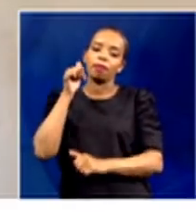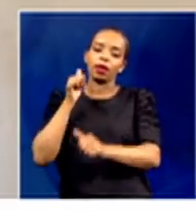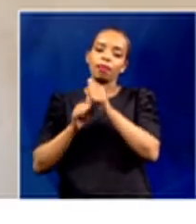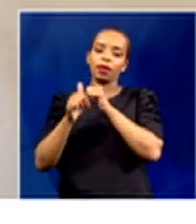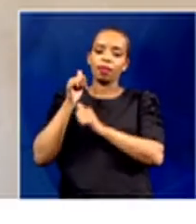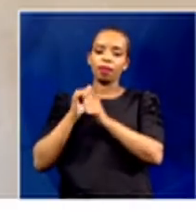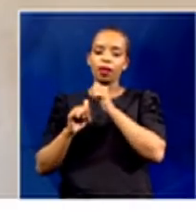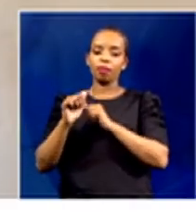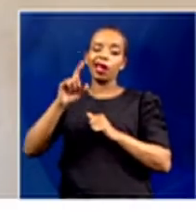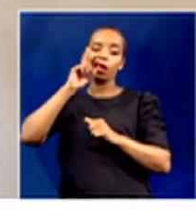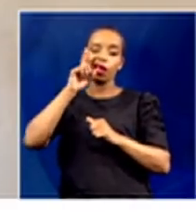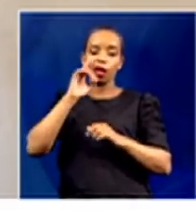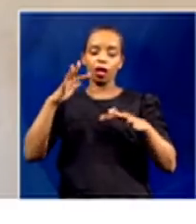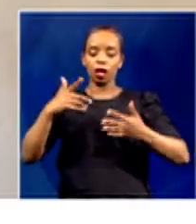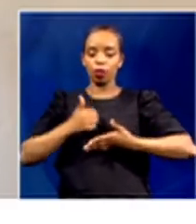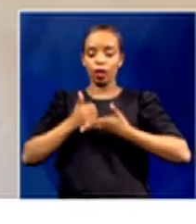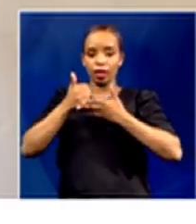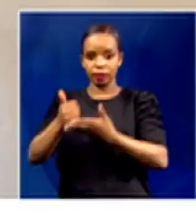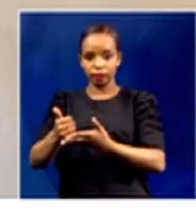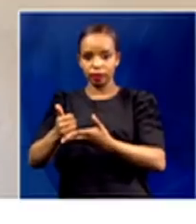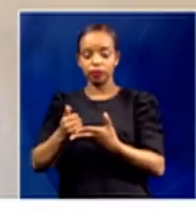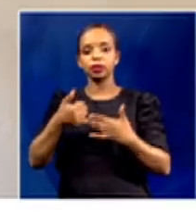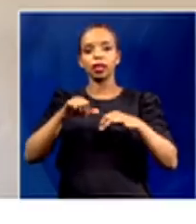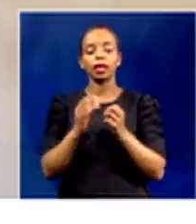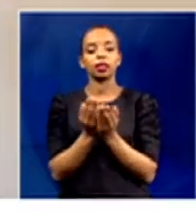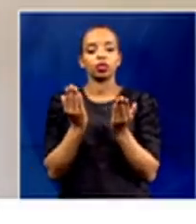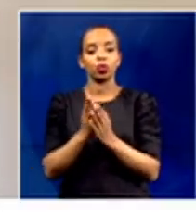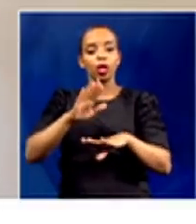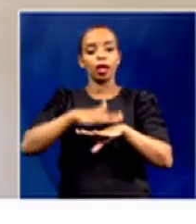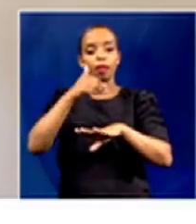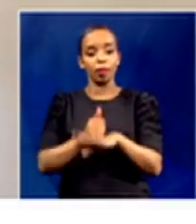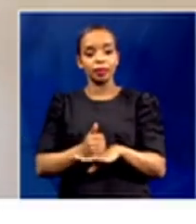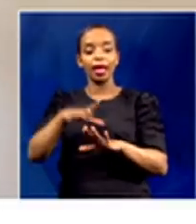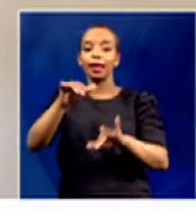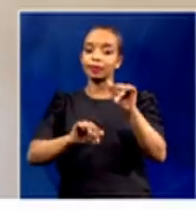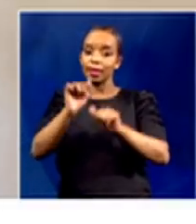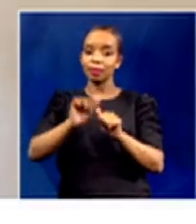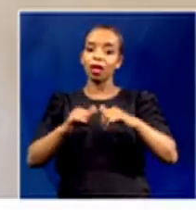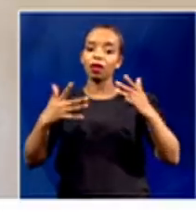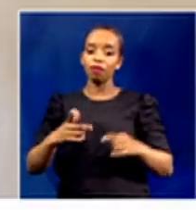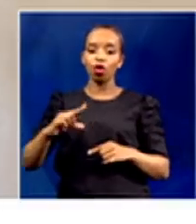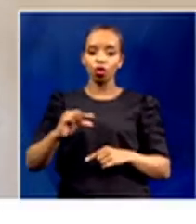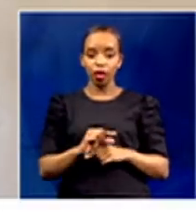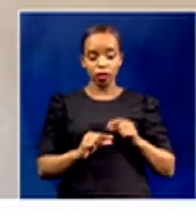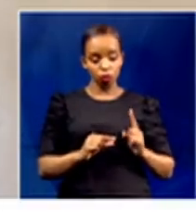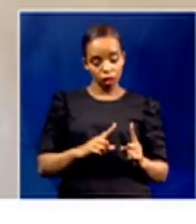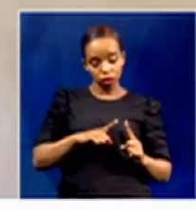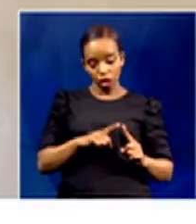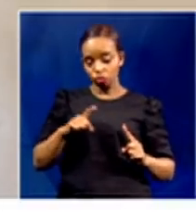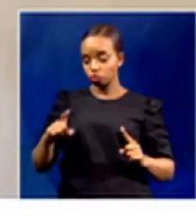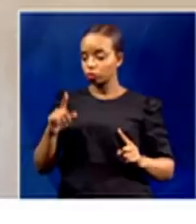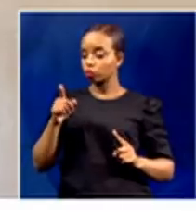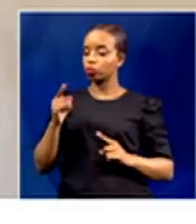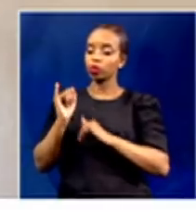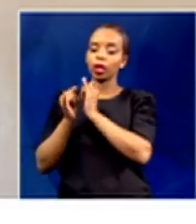our metric and then we use the school-based assessment for all other grades from grade one up to